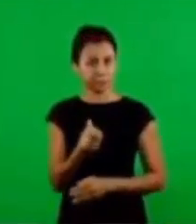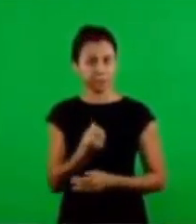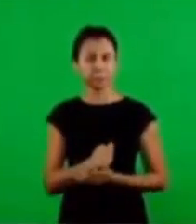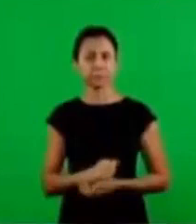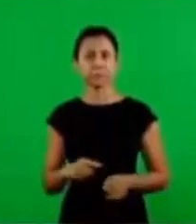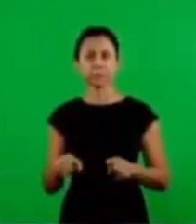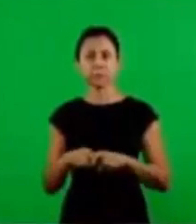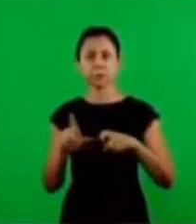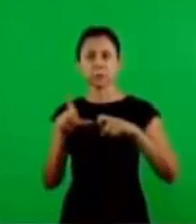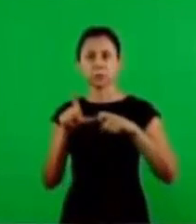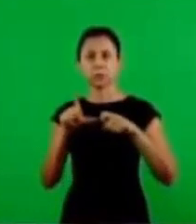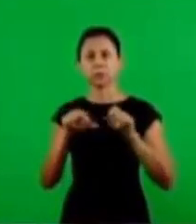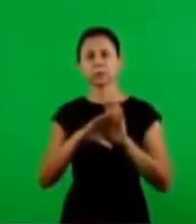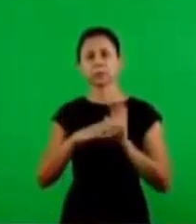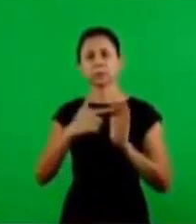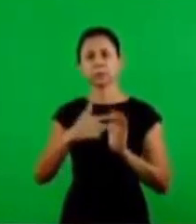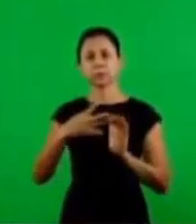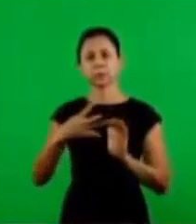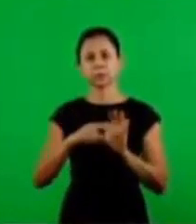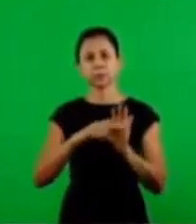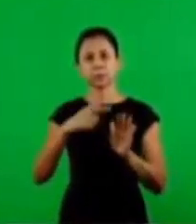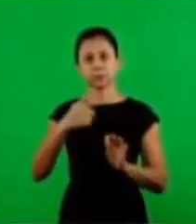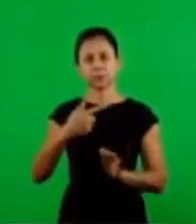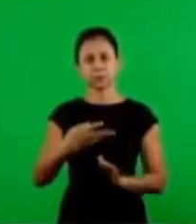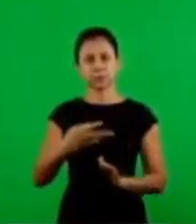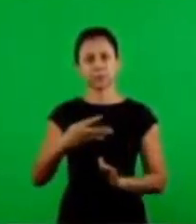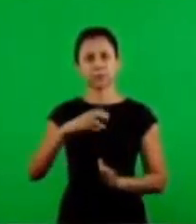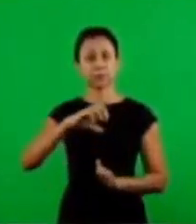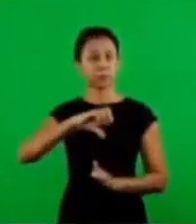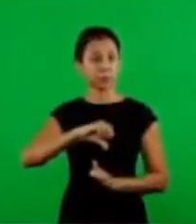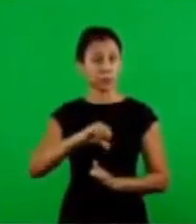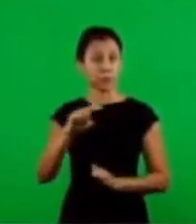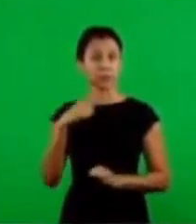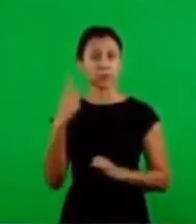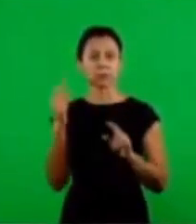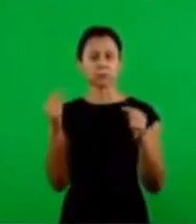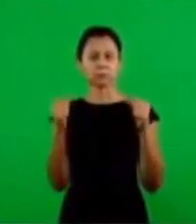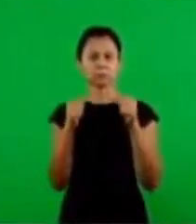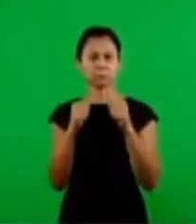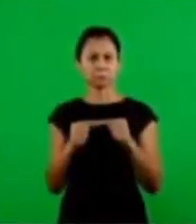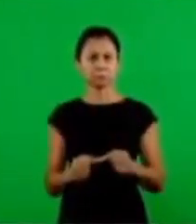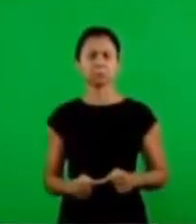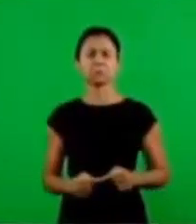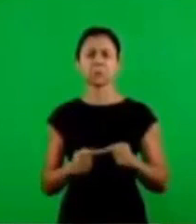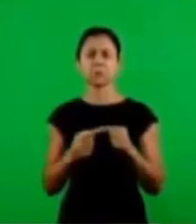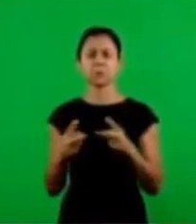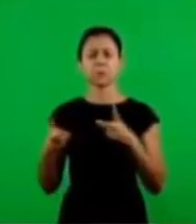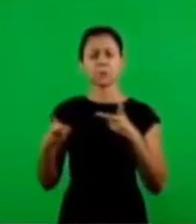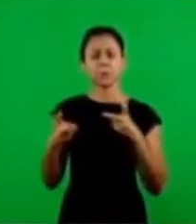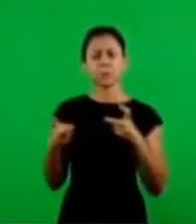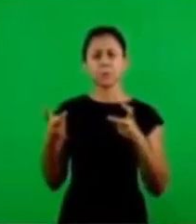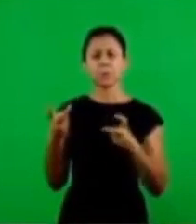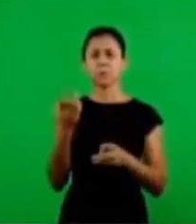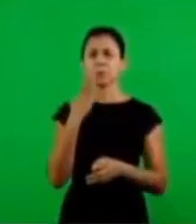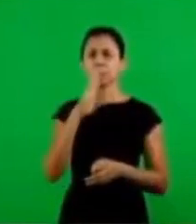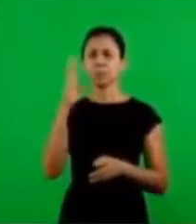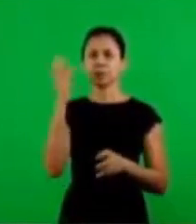15, verse 26 and Luke 24, verse 49, we are going to find the promise